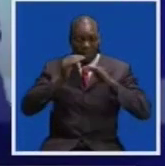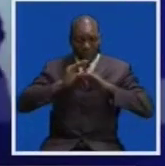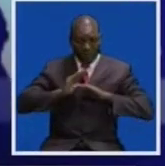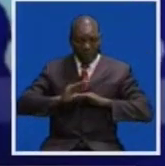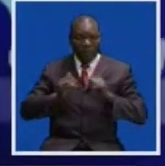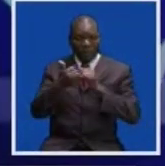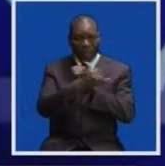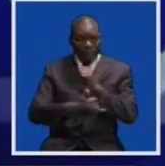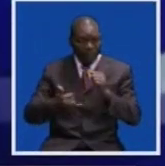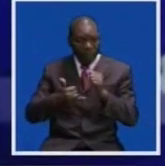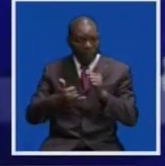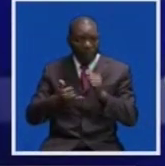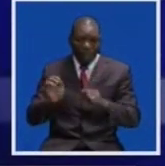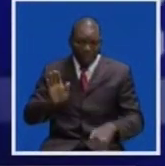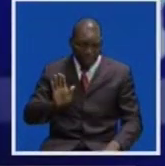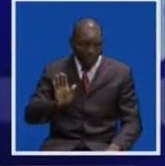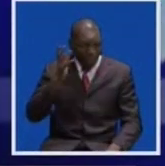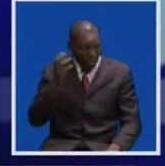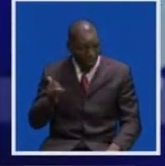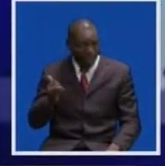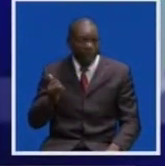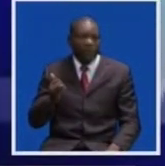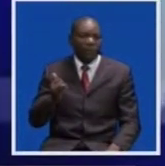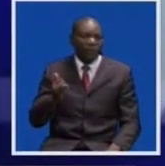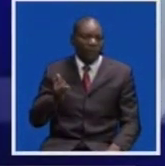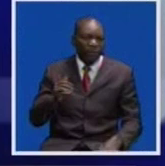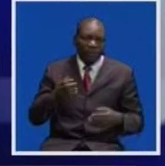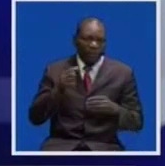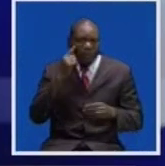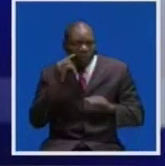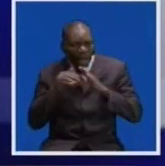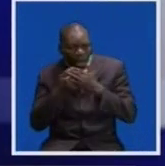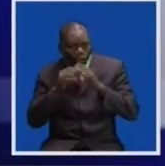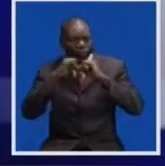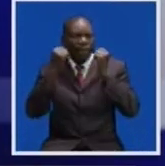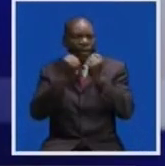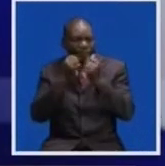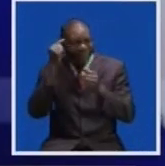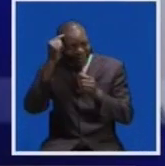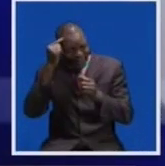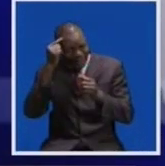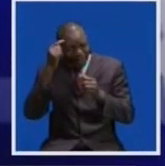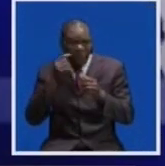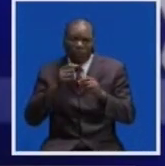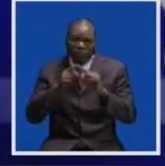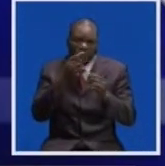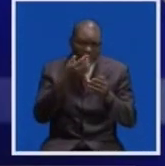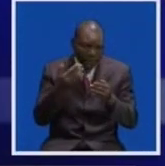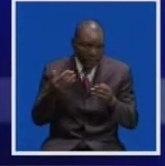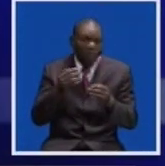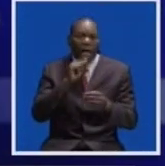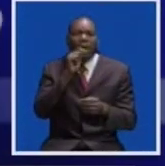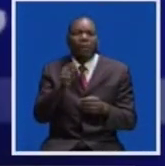country. General Sikazu says this is because media shape how societies think and perceive things. He has also commended